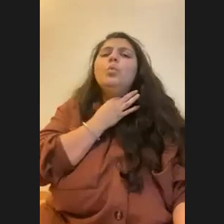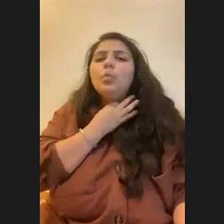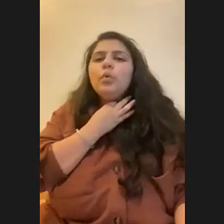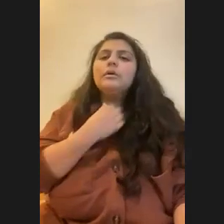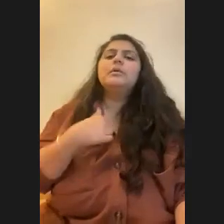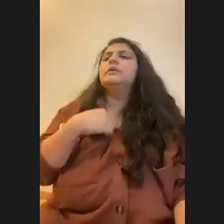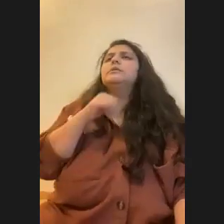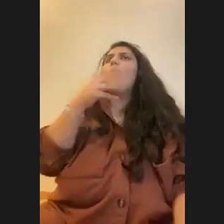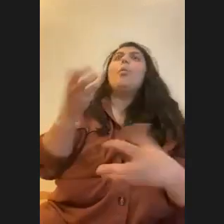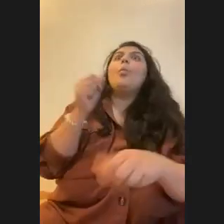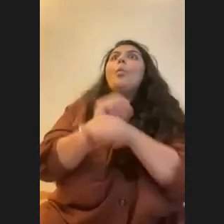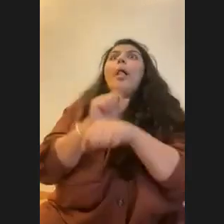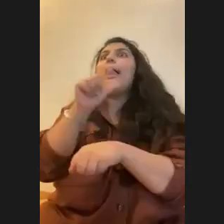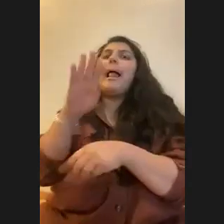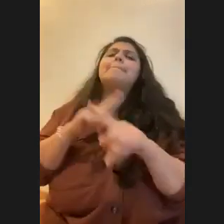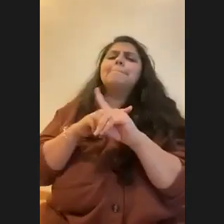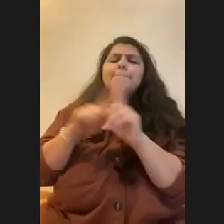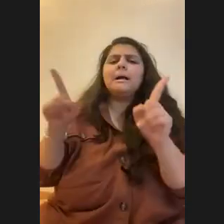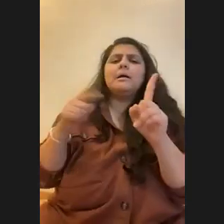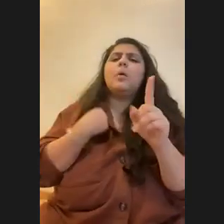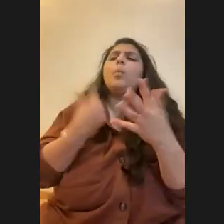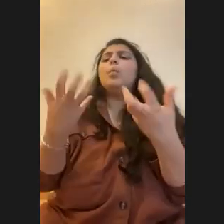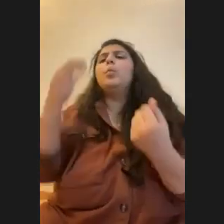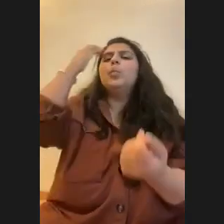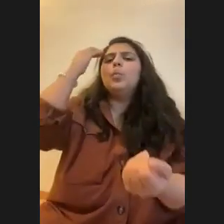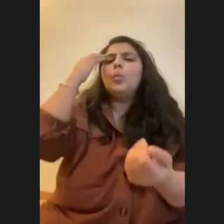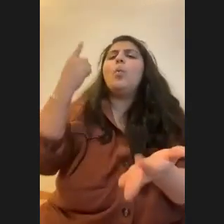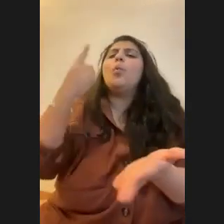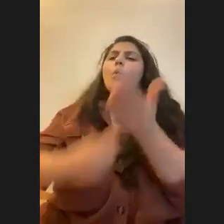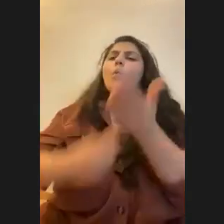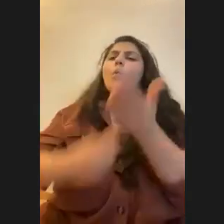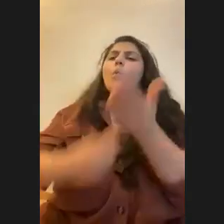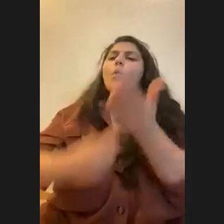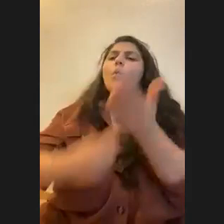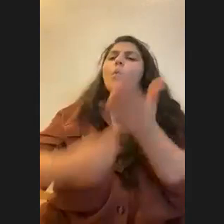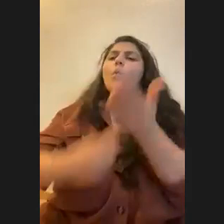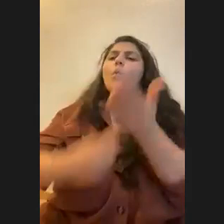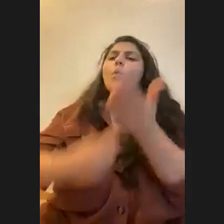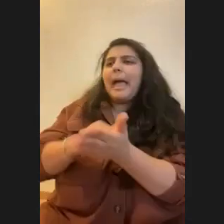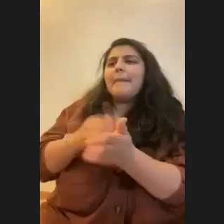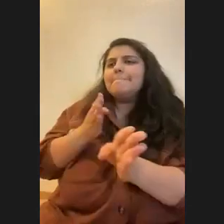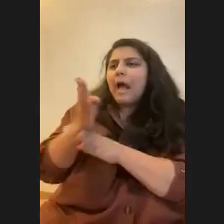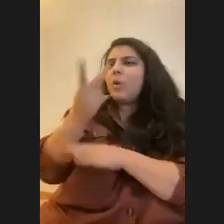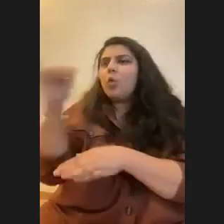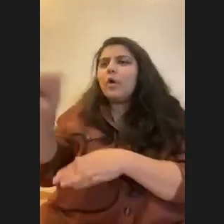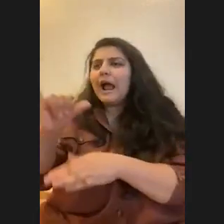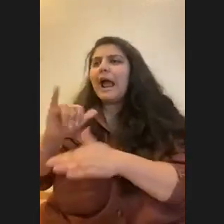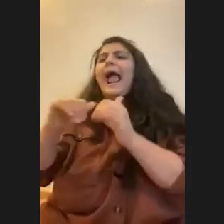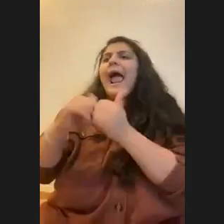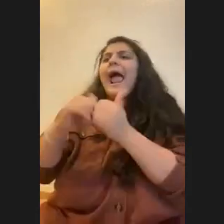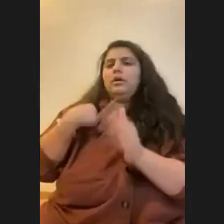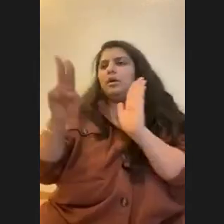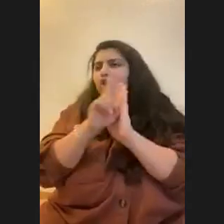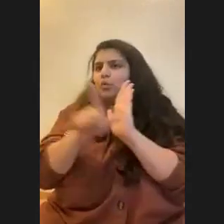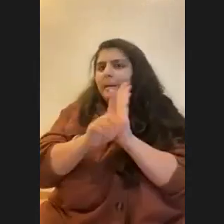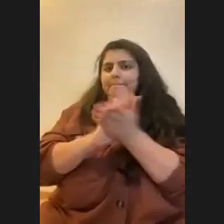lab at that point. I just wanted to know, like, what does Marines, like, what does that path look like? Right. How does one go from undergrad into